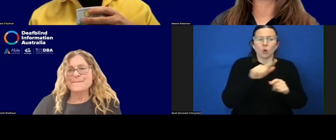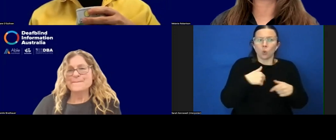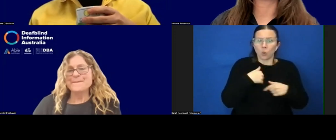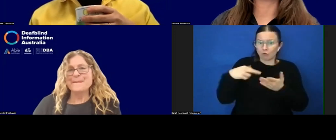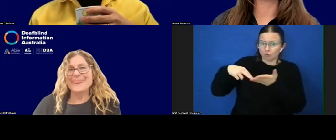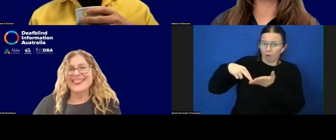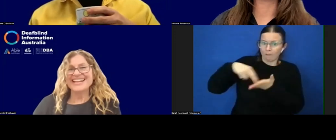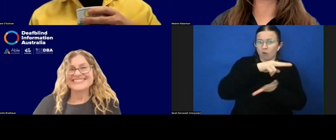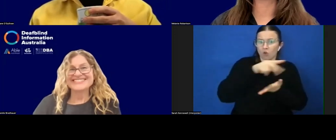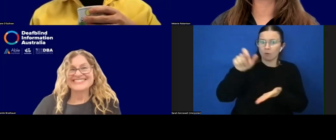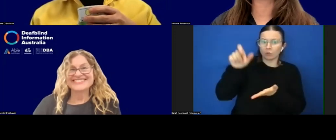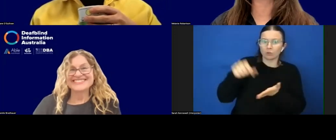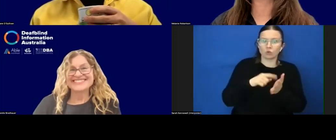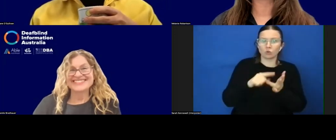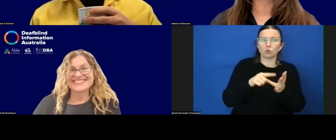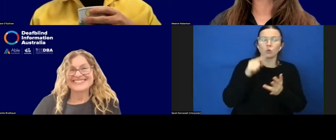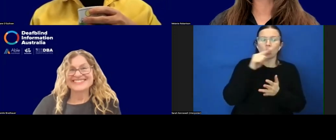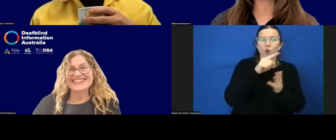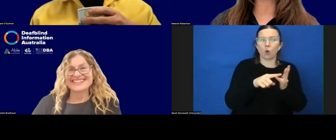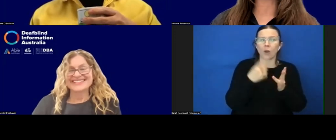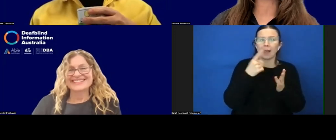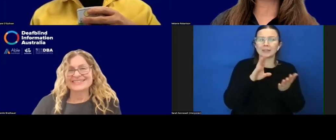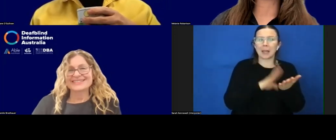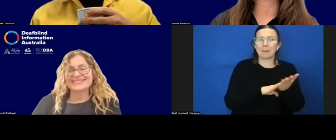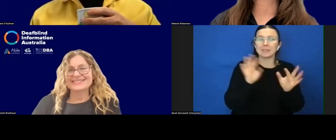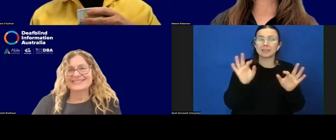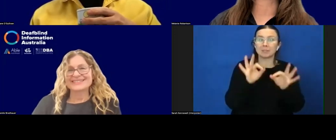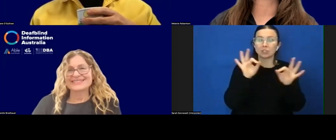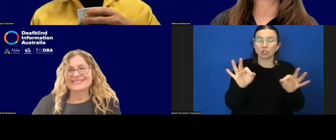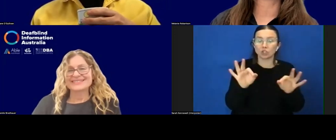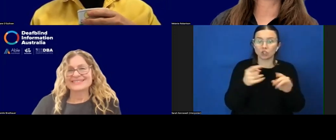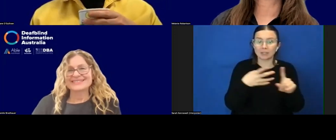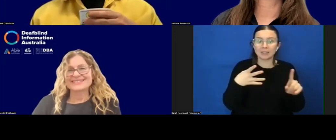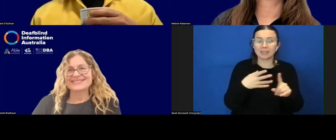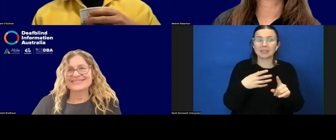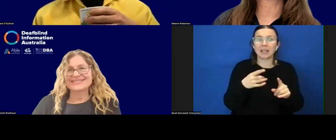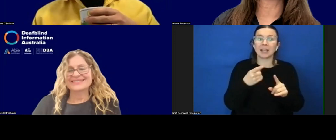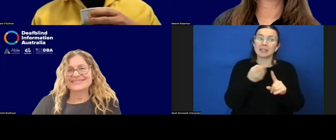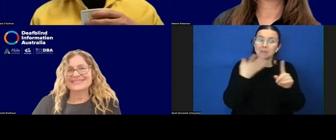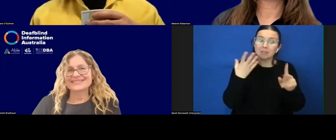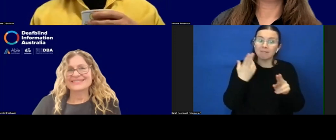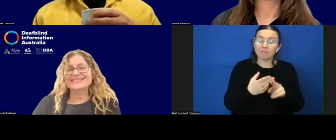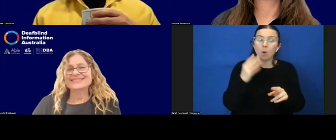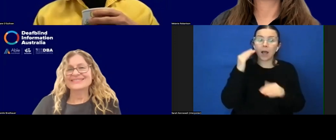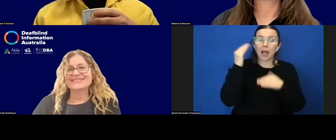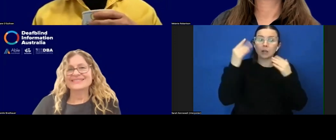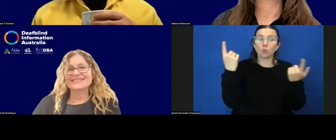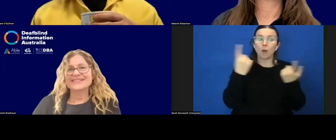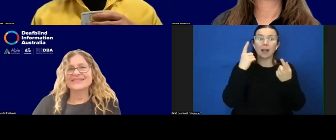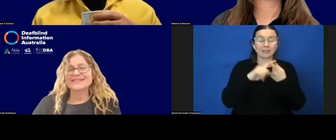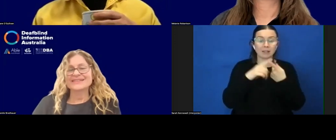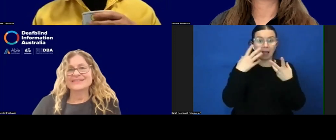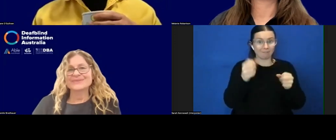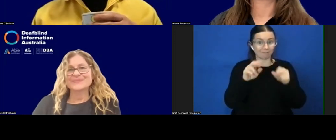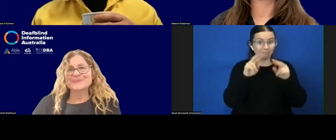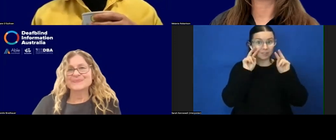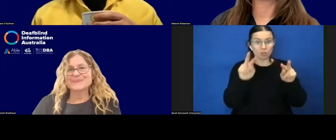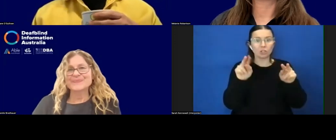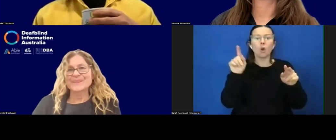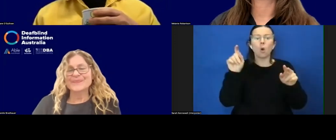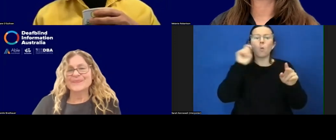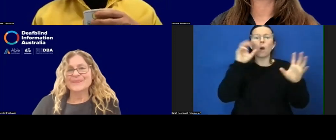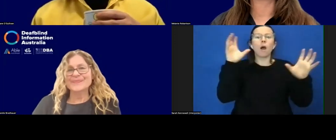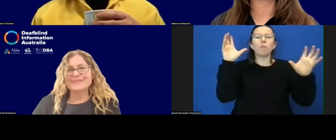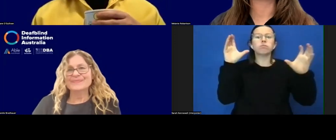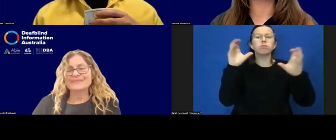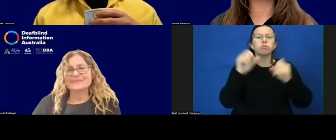see, uh, an O and M specialist specifically for adults who still have functional vision and expecting to lose vision later in